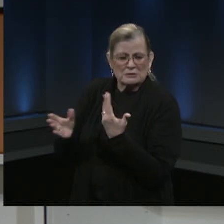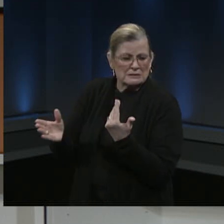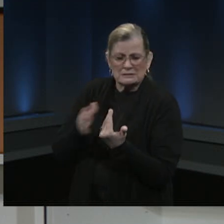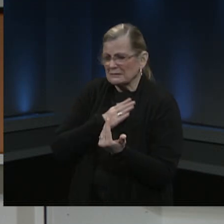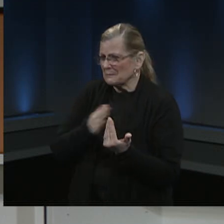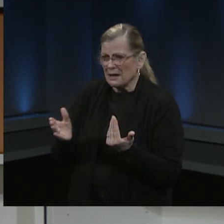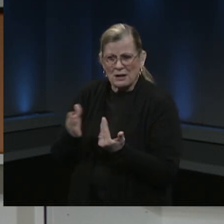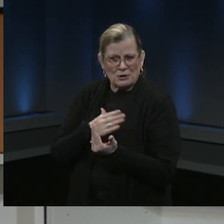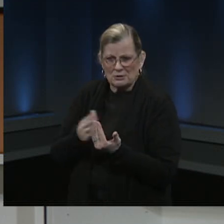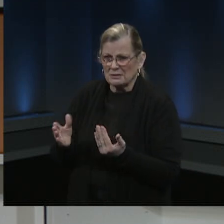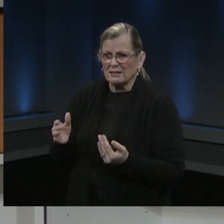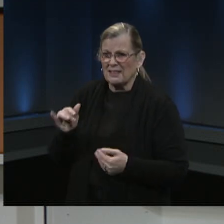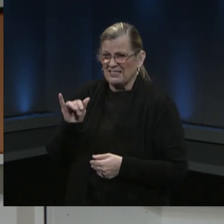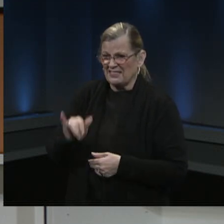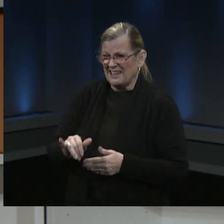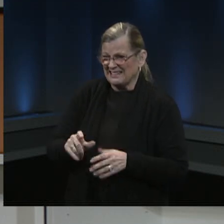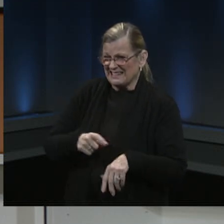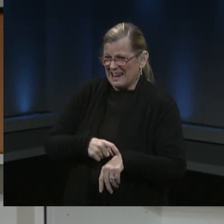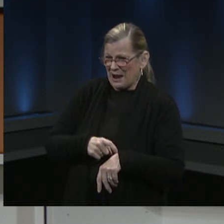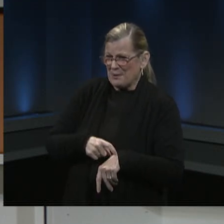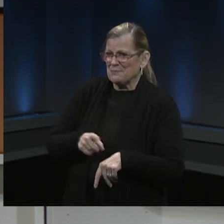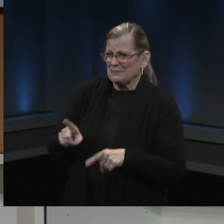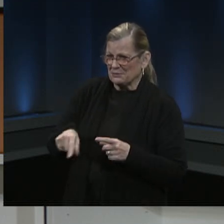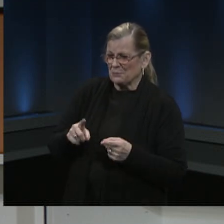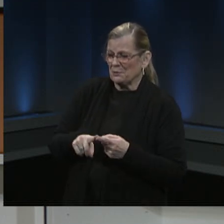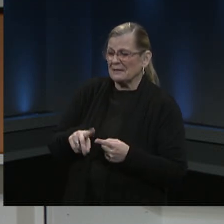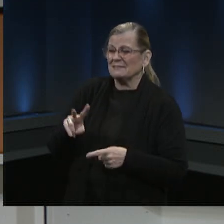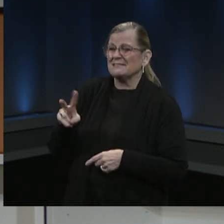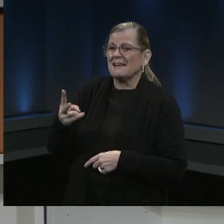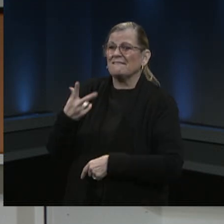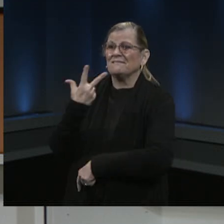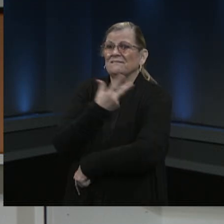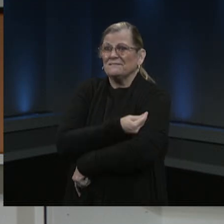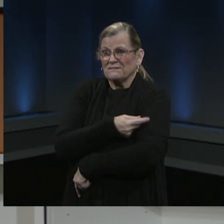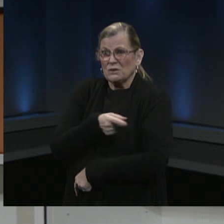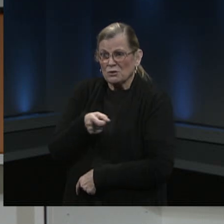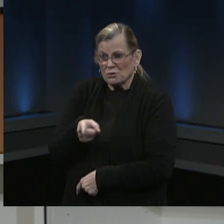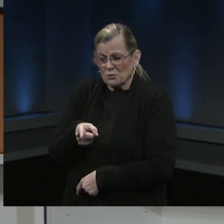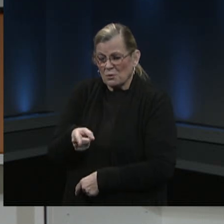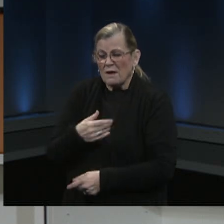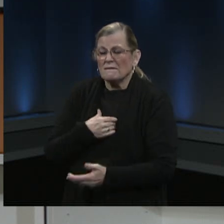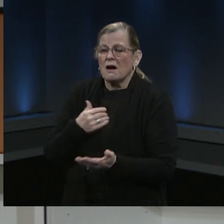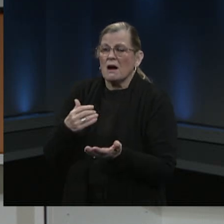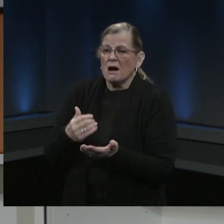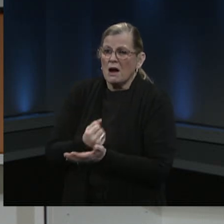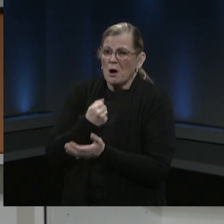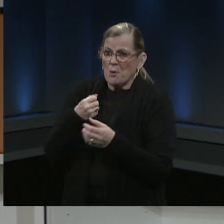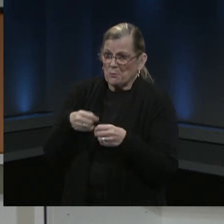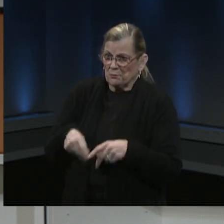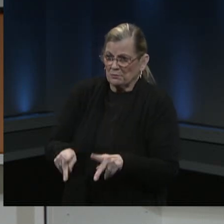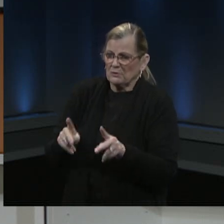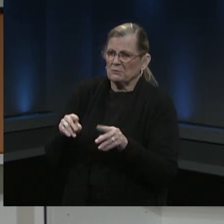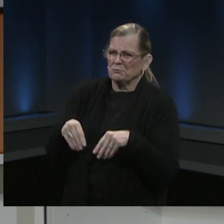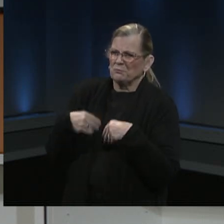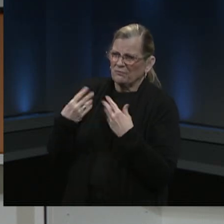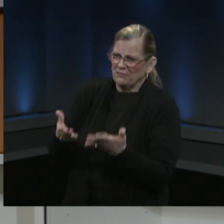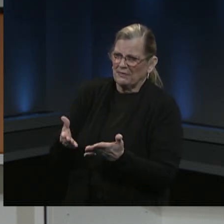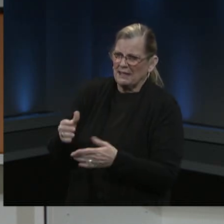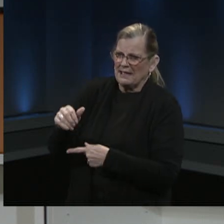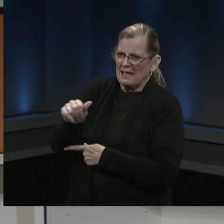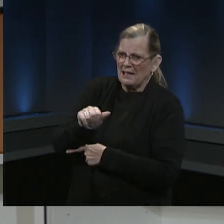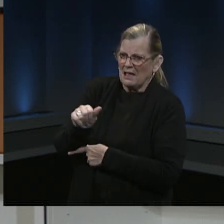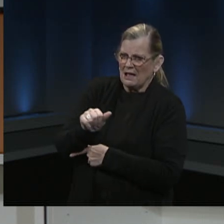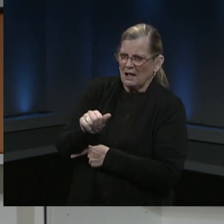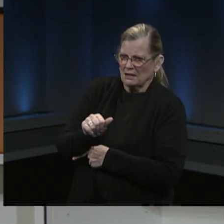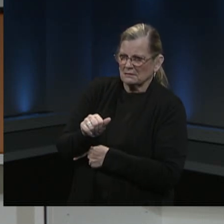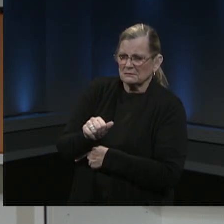virtual status. Teachers will have the opportunity to provide asynchronous instruction on that day. We have shared that with school